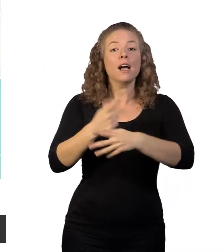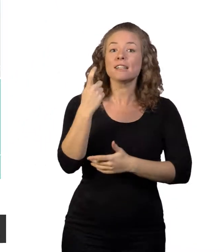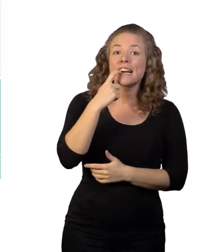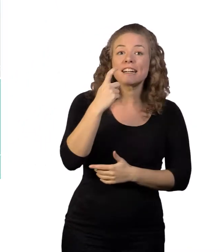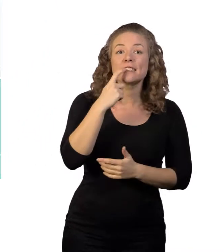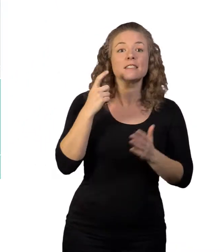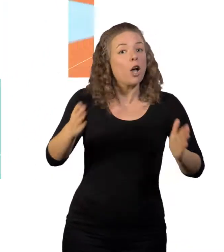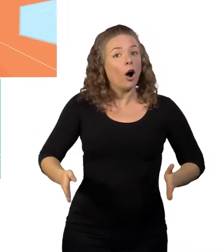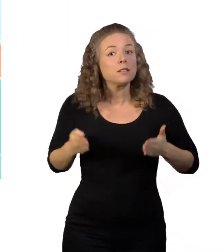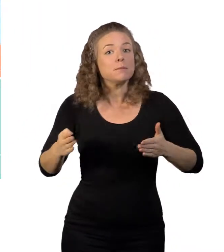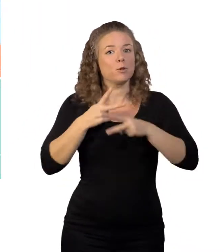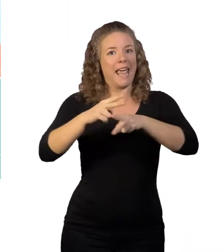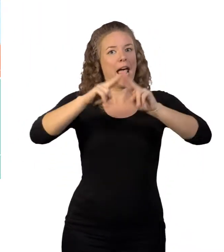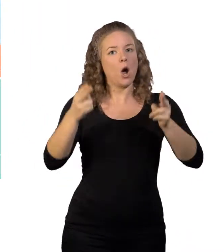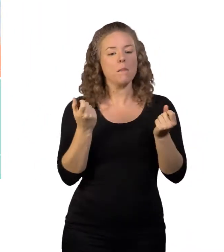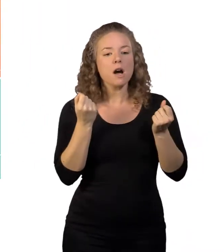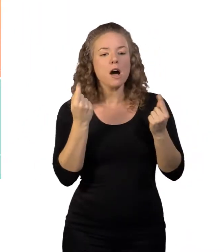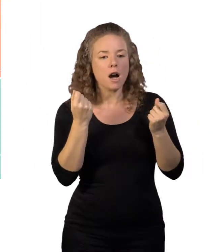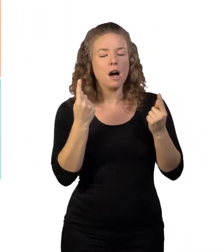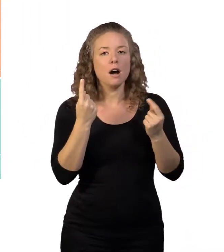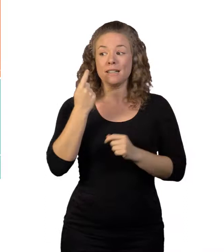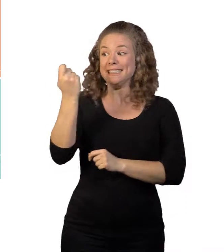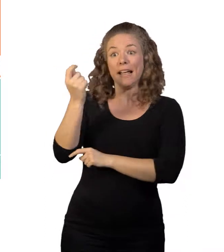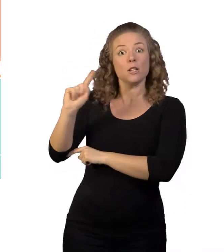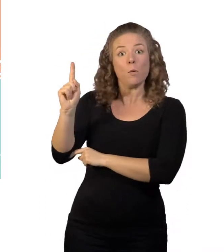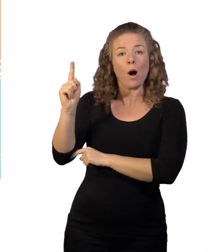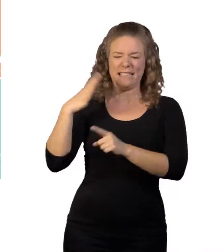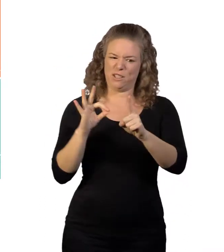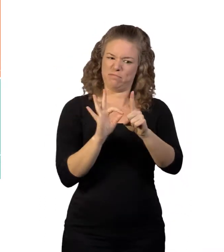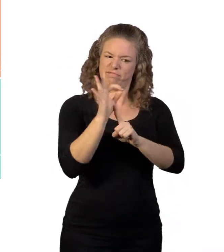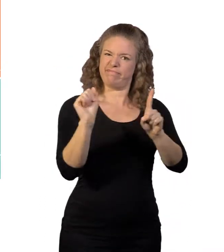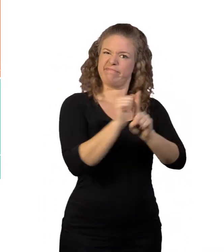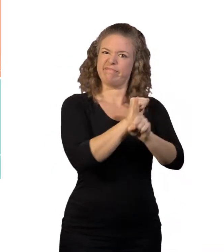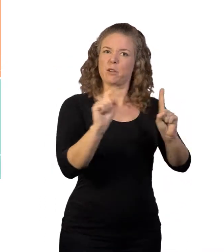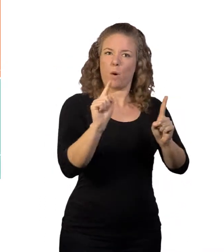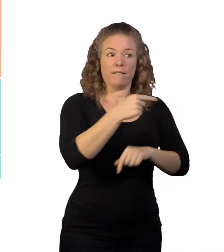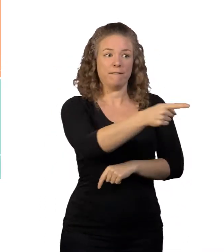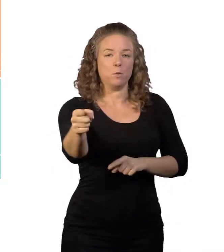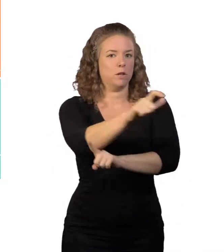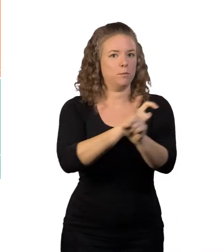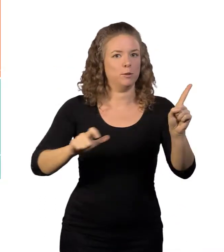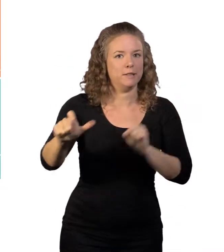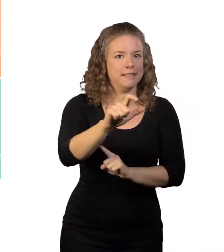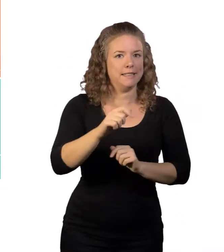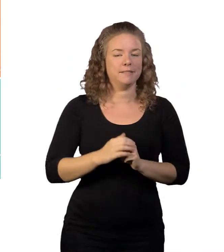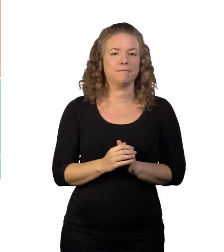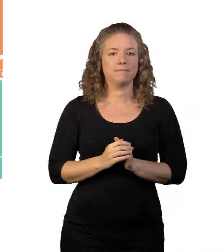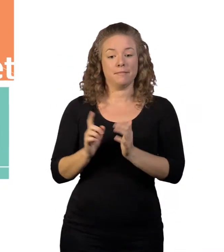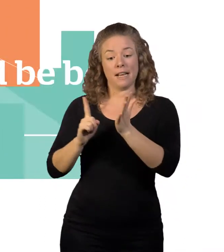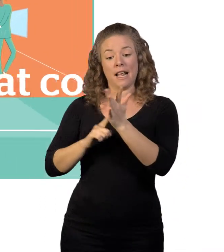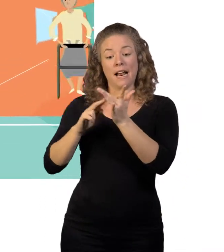dentists, hospitals and care homes understand what's working and what could be better for you and your community.